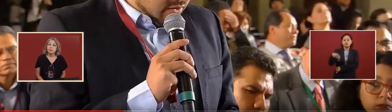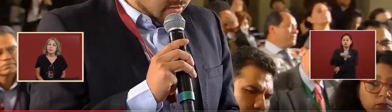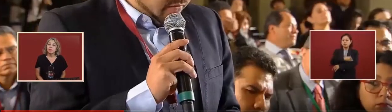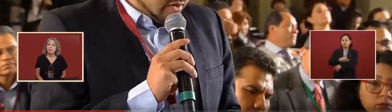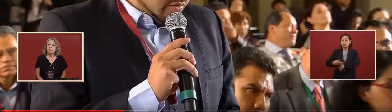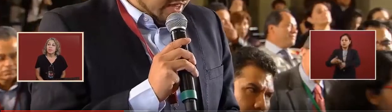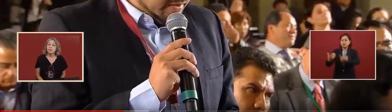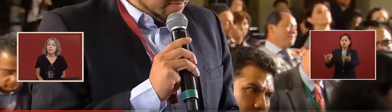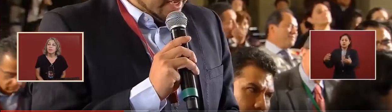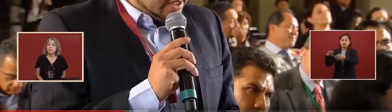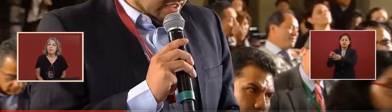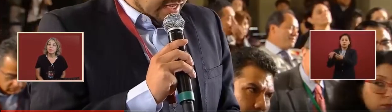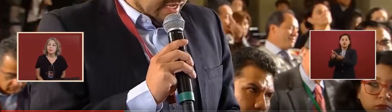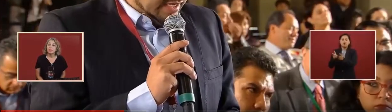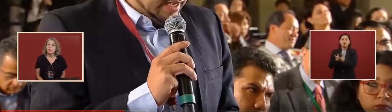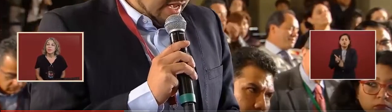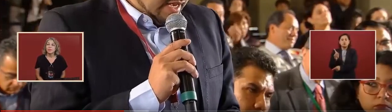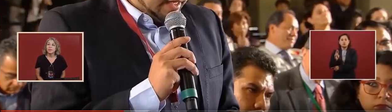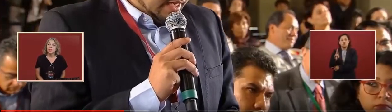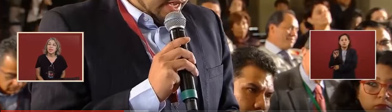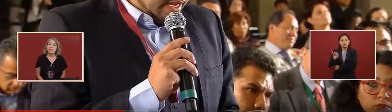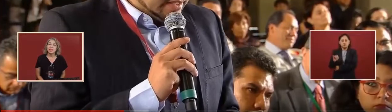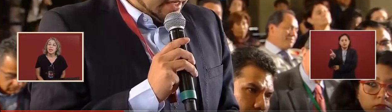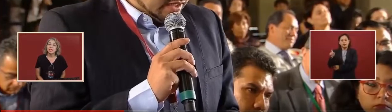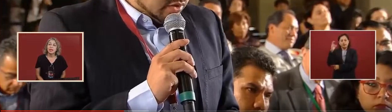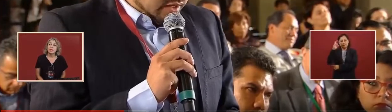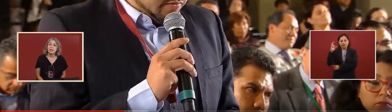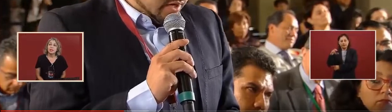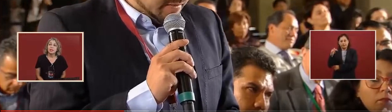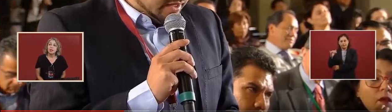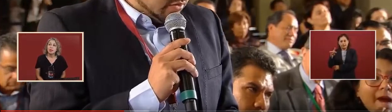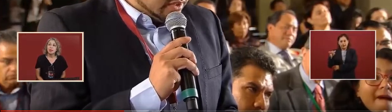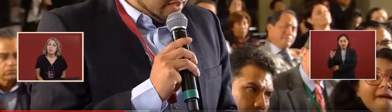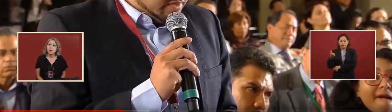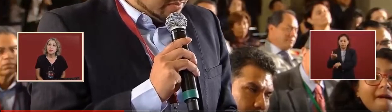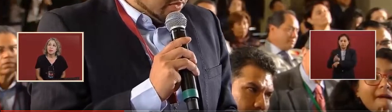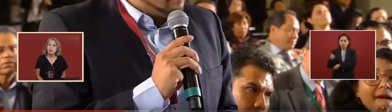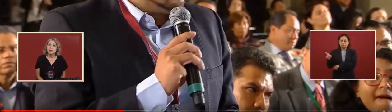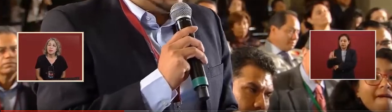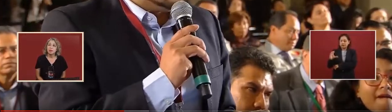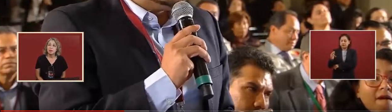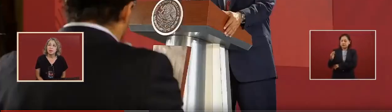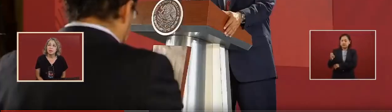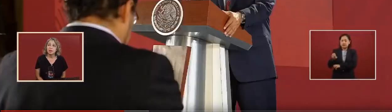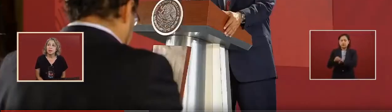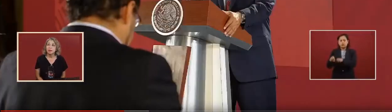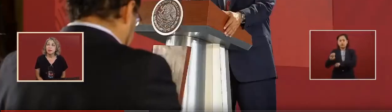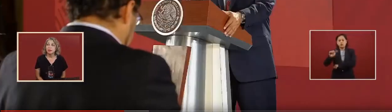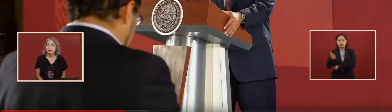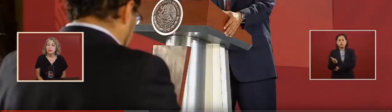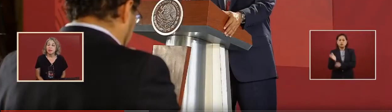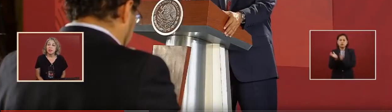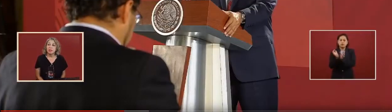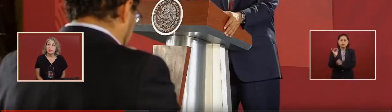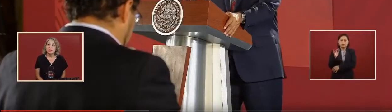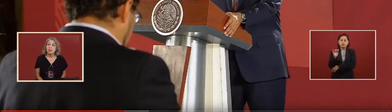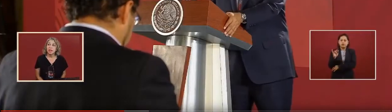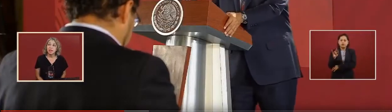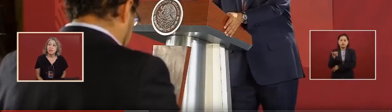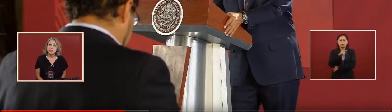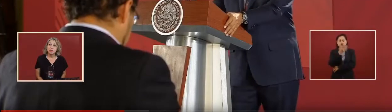And they're talking about the ex-director was